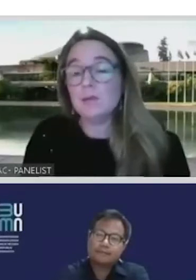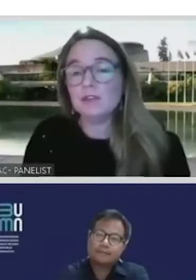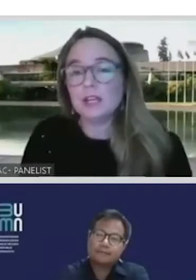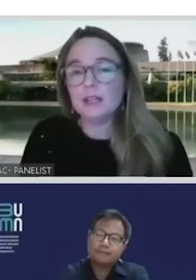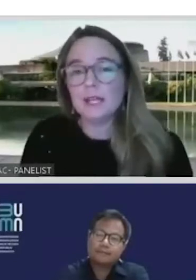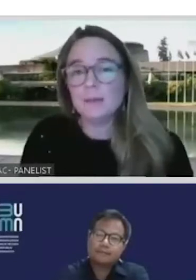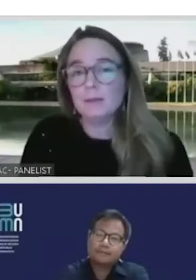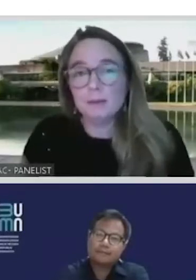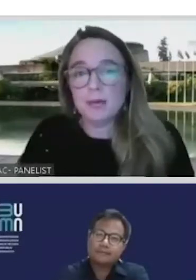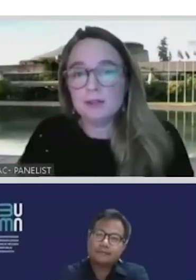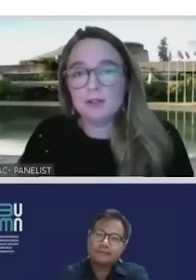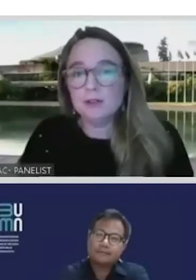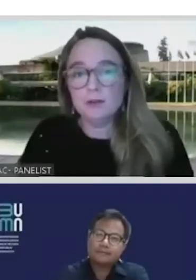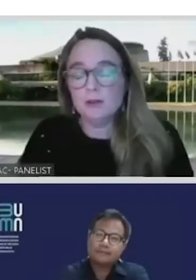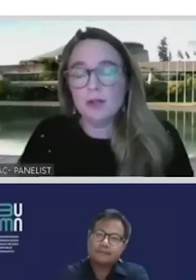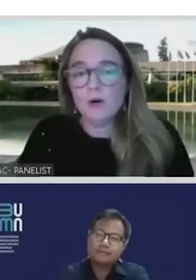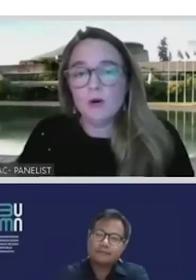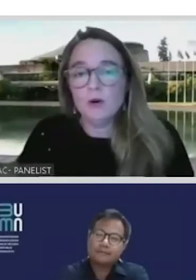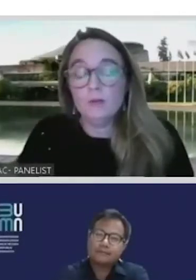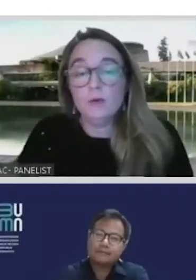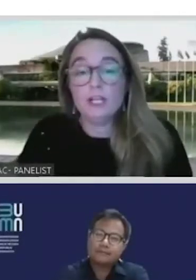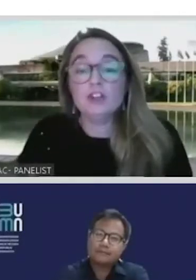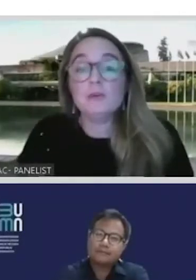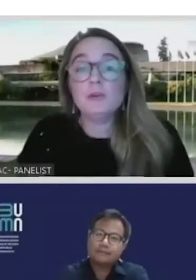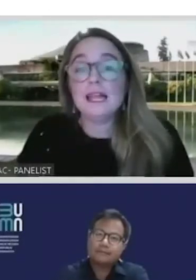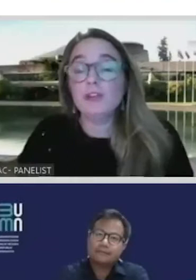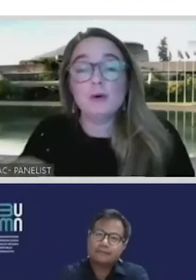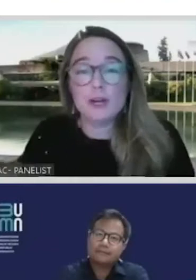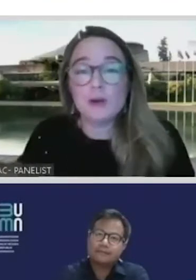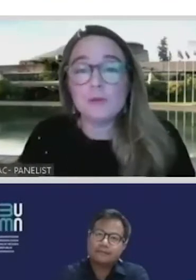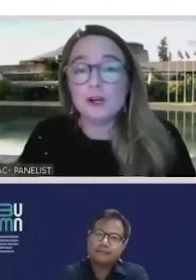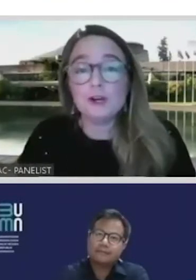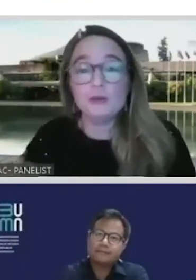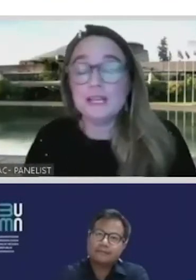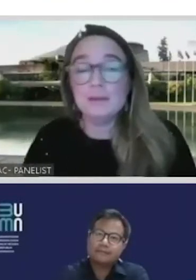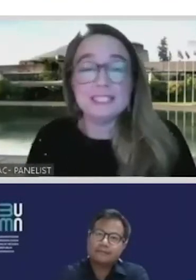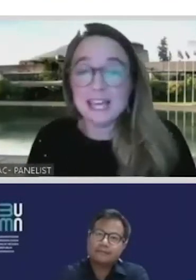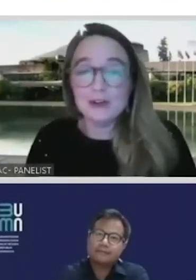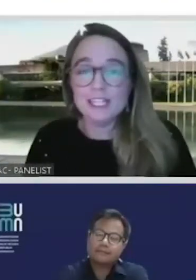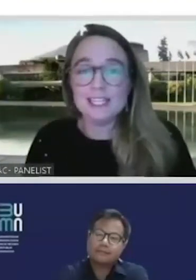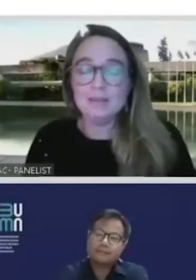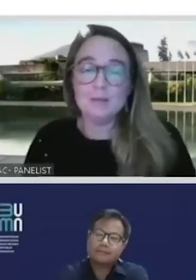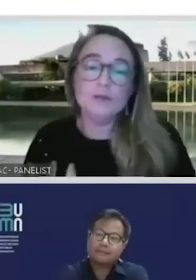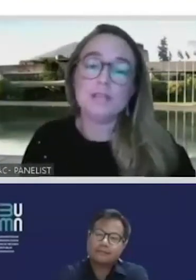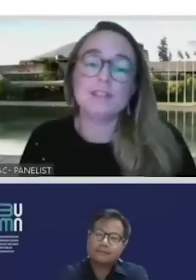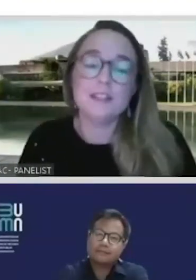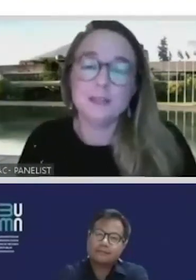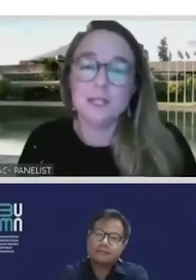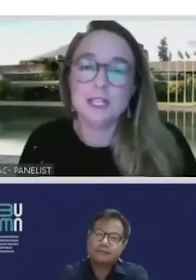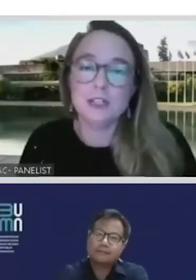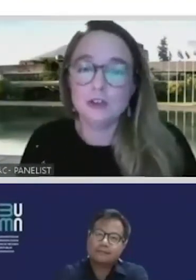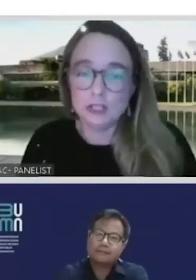hablamos de Build Back Better o porque no tenemos nada a dónde volver, no podemos reconstruir el pasado que ya era profundamente